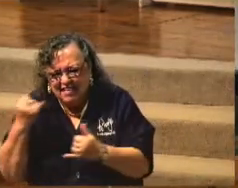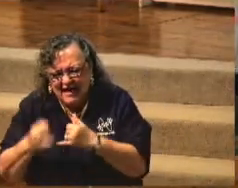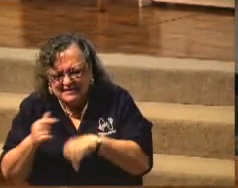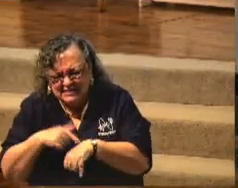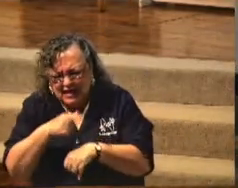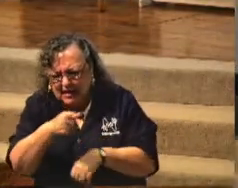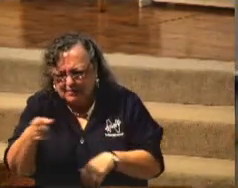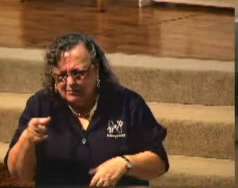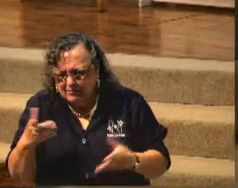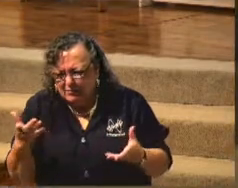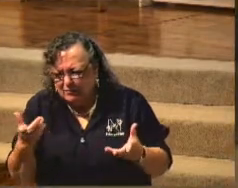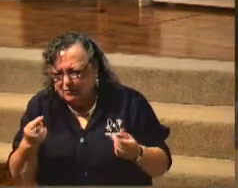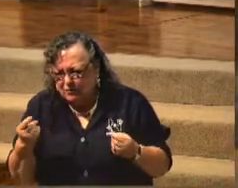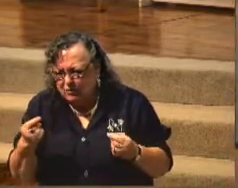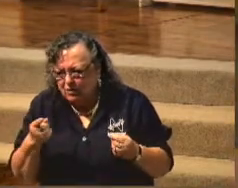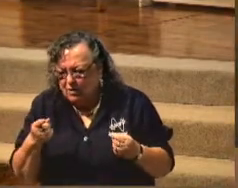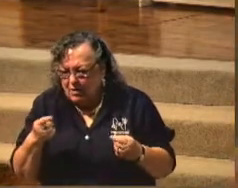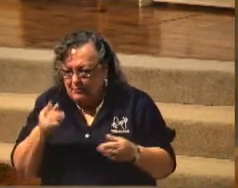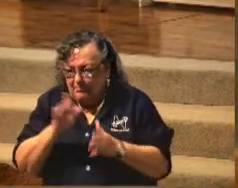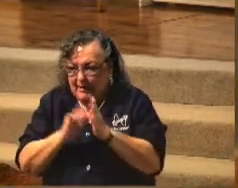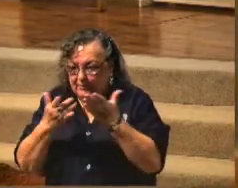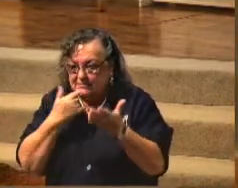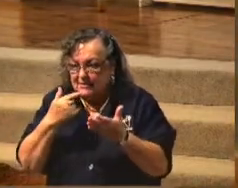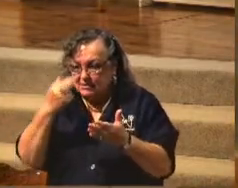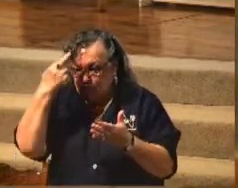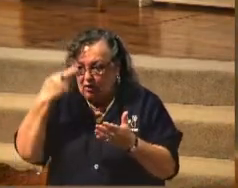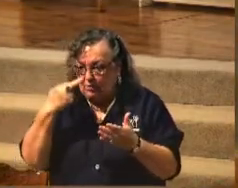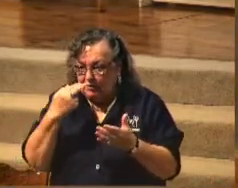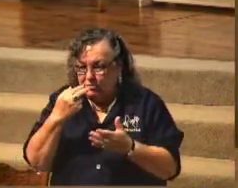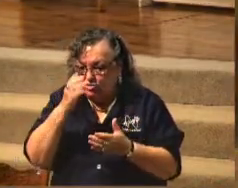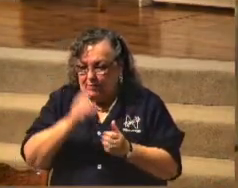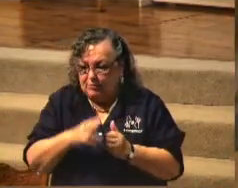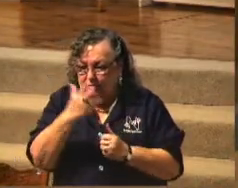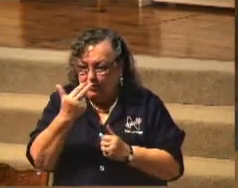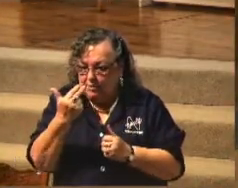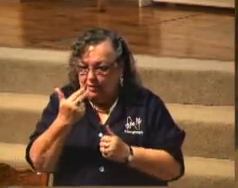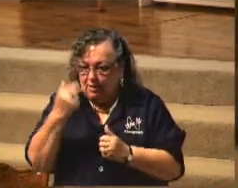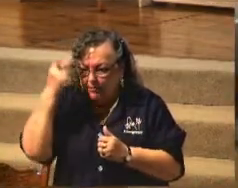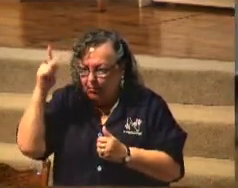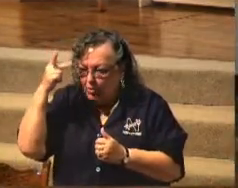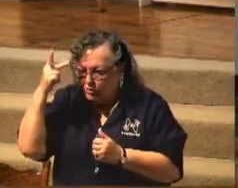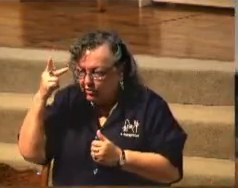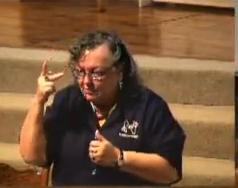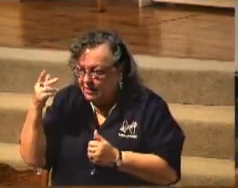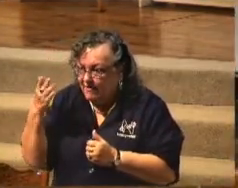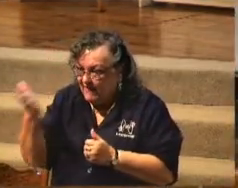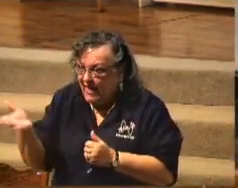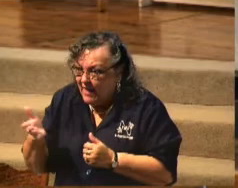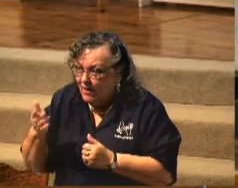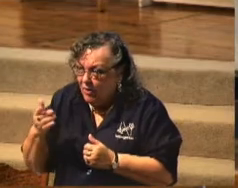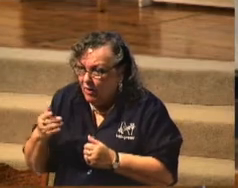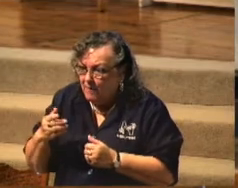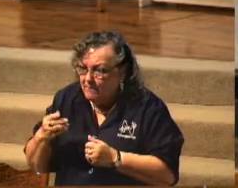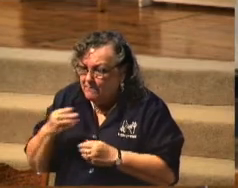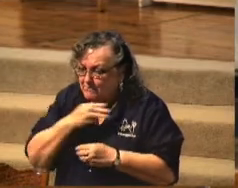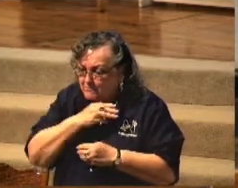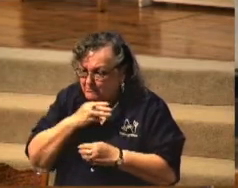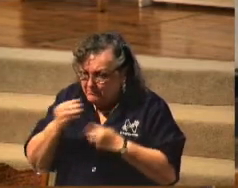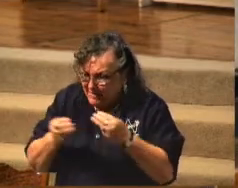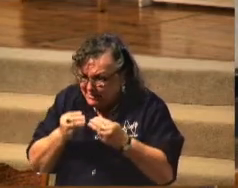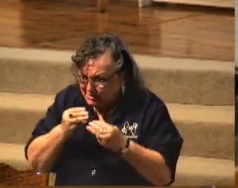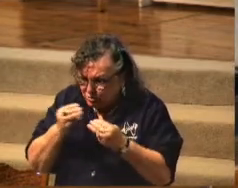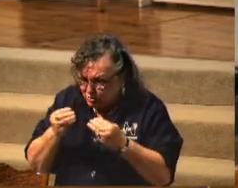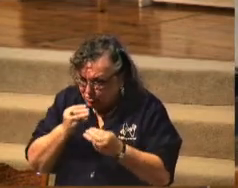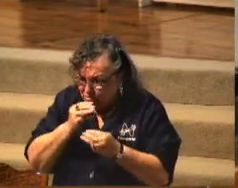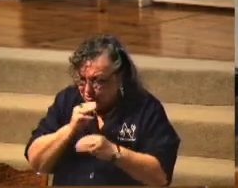you understand that the Bible says in Romans chapter 13 that politicians, do you understand that they are ministers of God to thee for good?